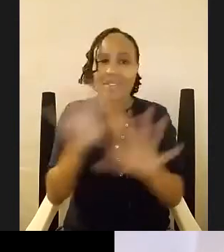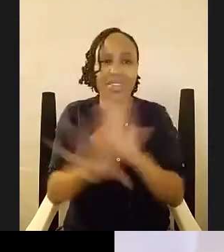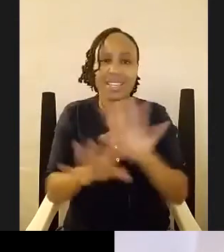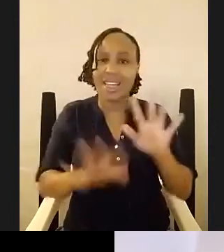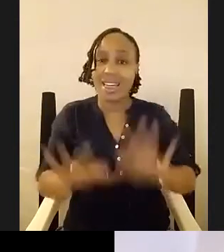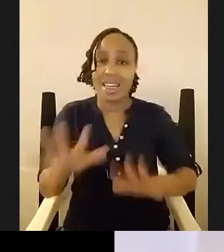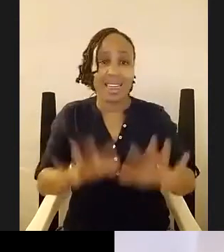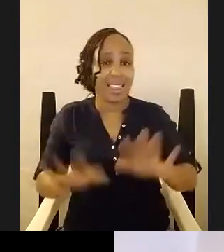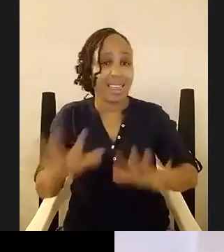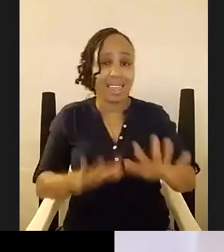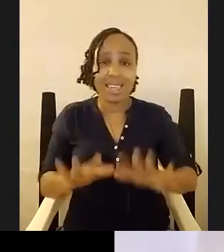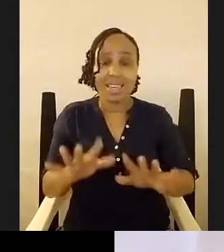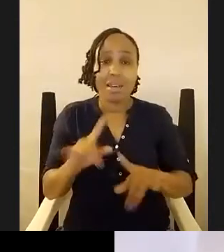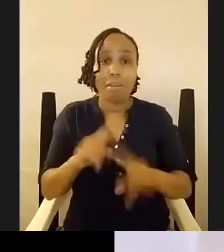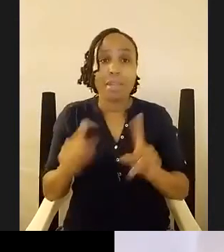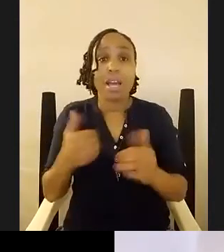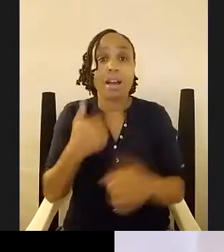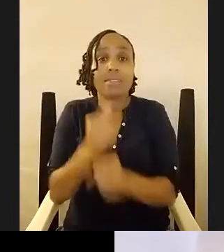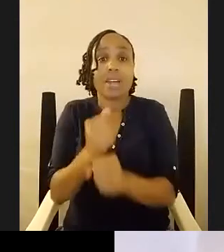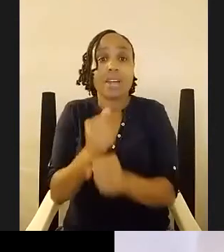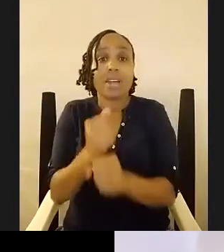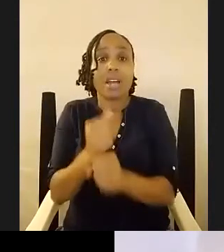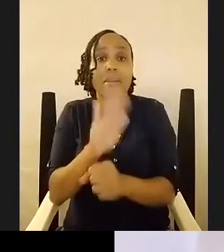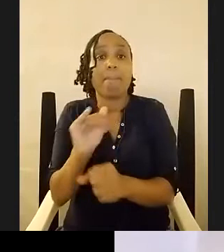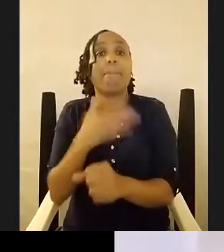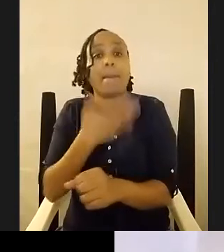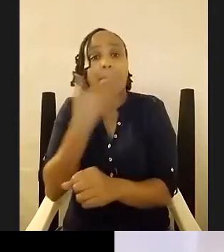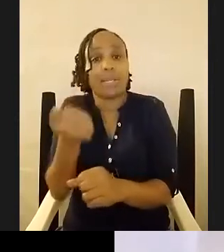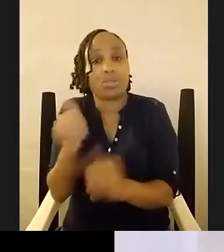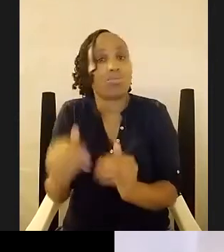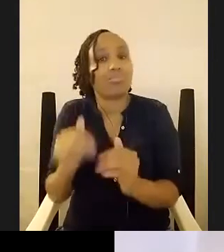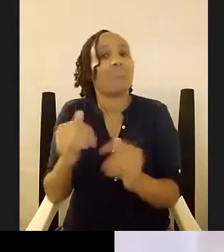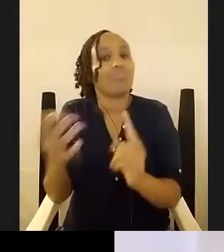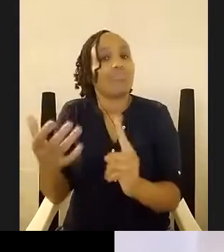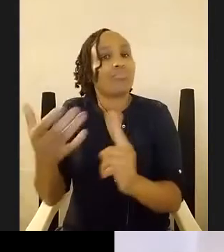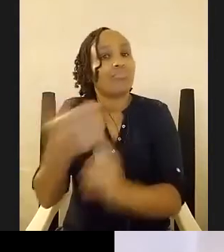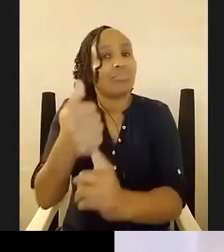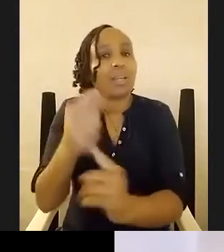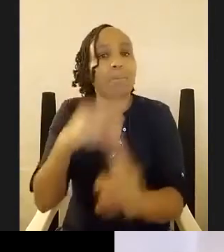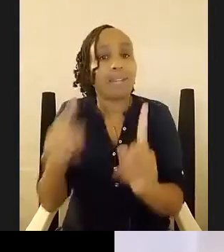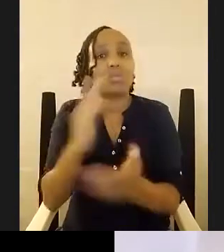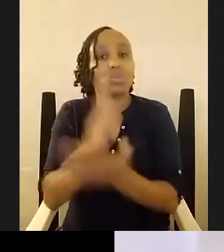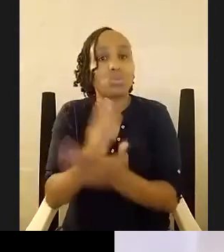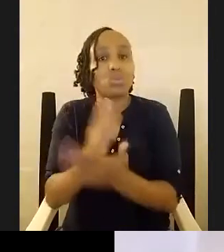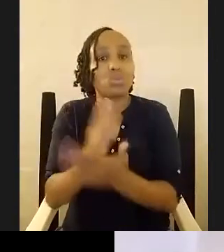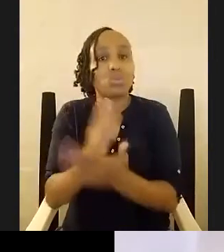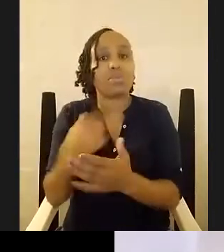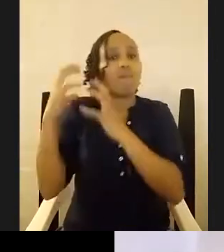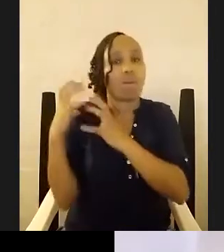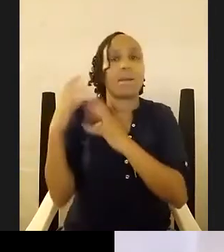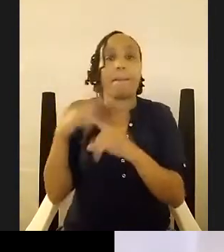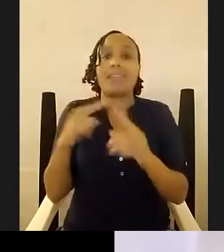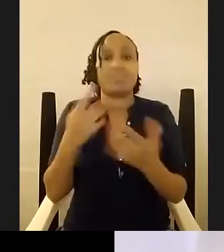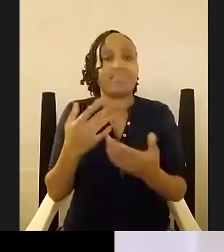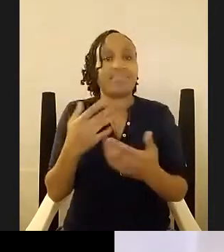and i've done my best to keep up with the level but i cannot lie to you and say that i have not been overwhelmed but pleasantly so because